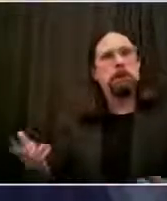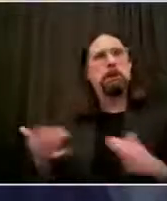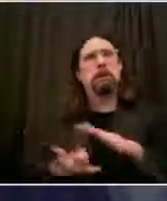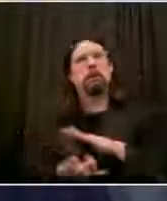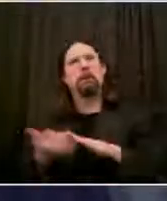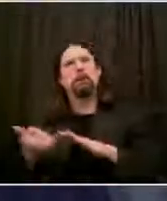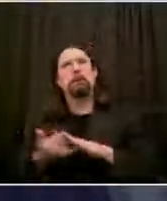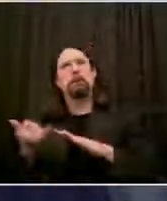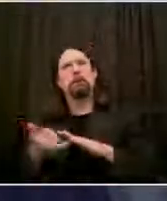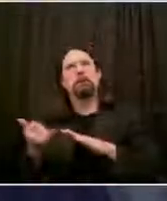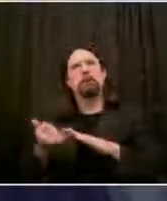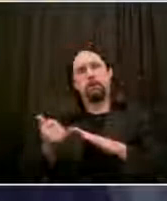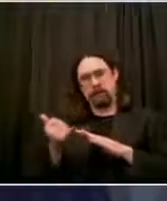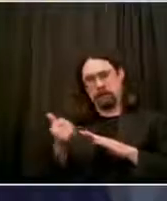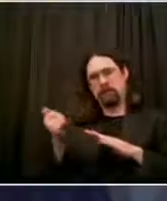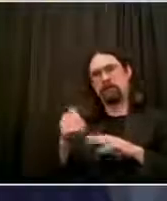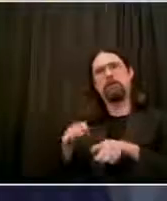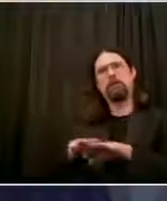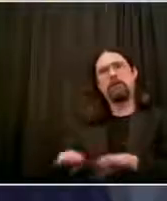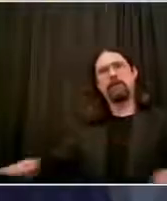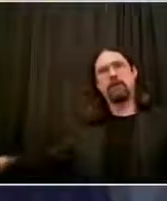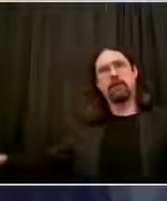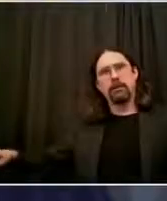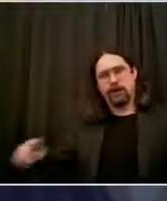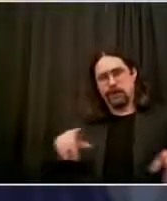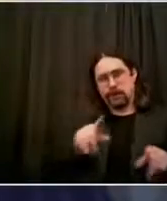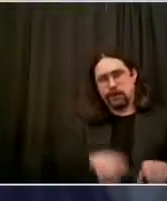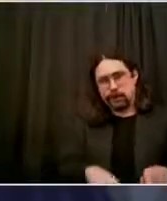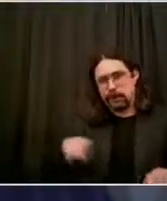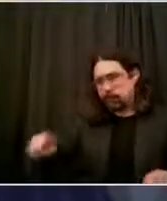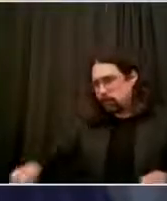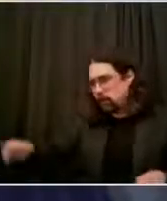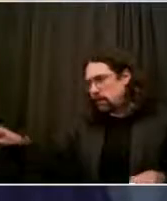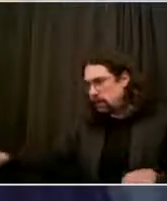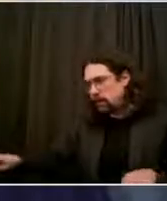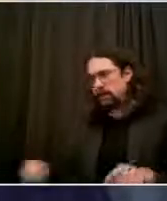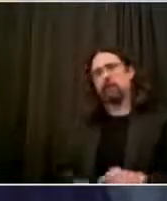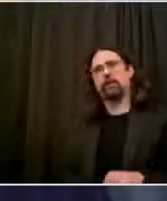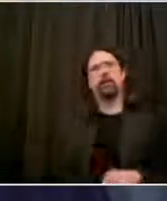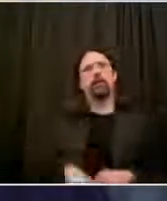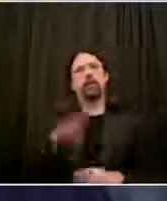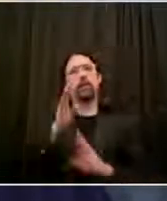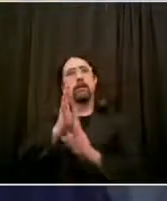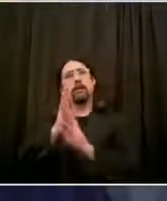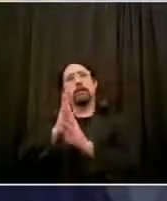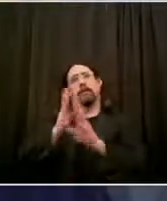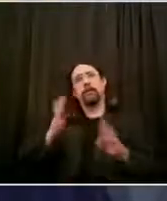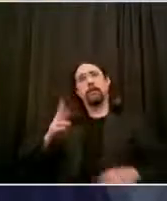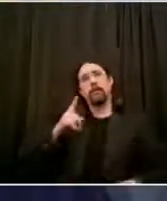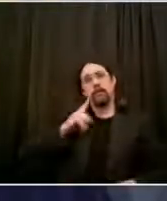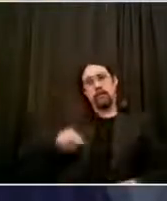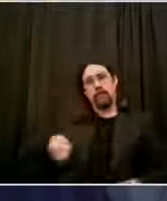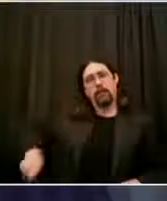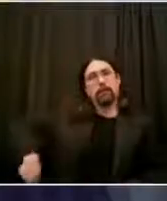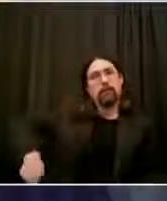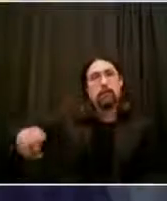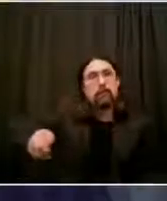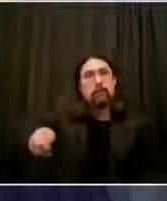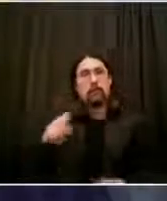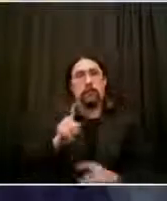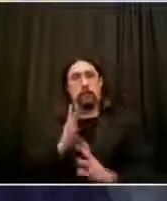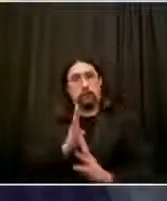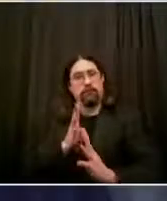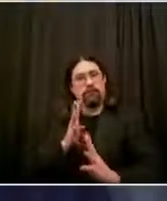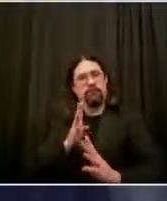or you stand here, then here's the next place someone should be sitting or standing. I understand. I do feel sympathy. The MTA is trying to move a lot of